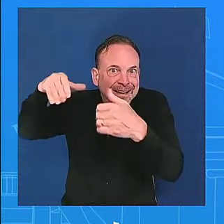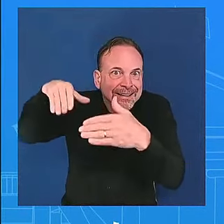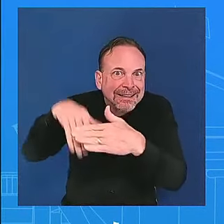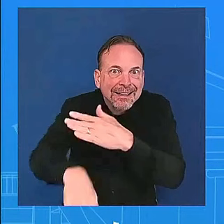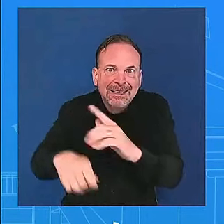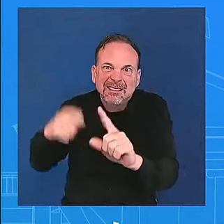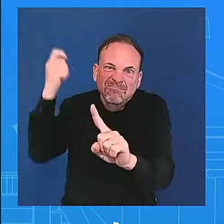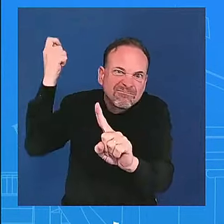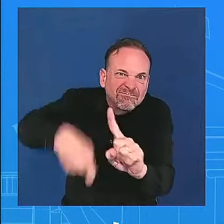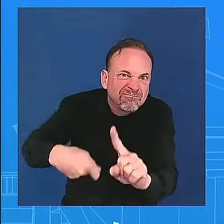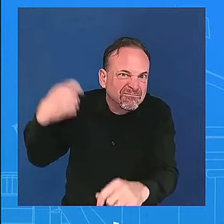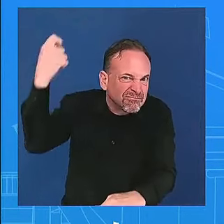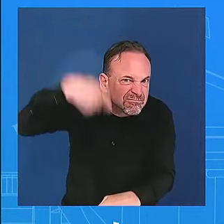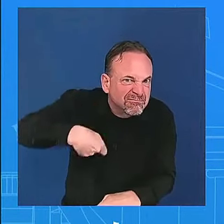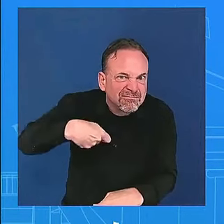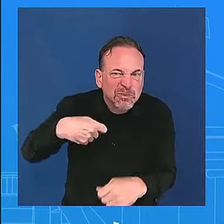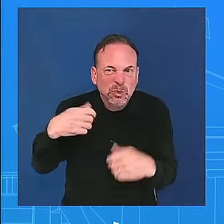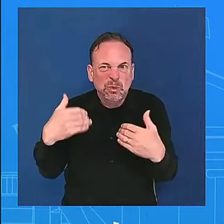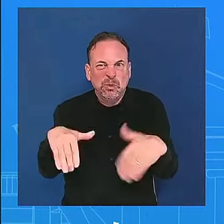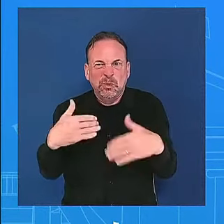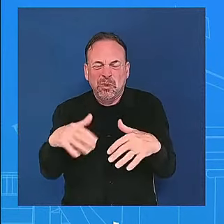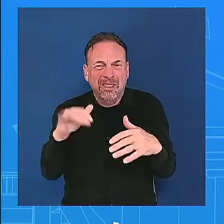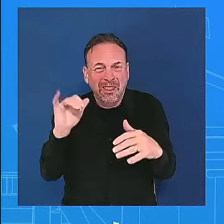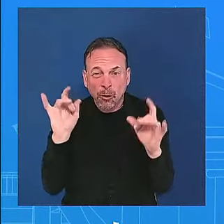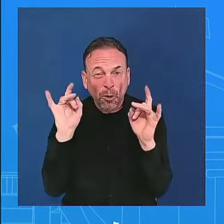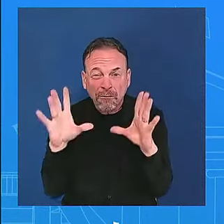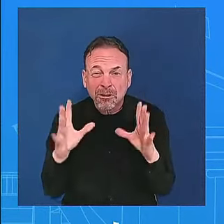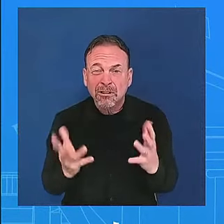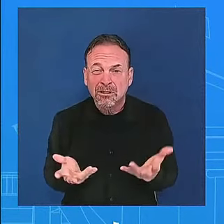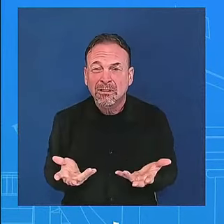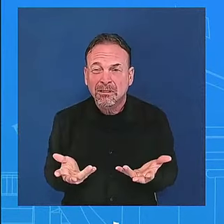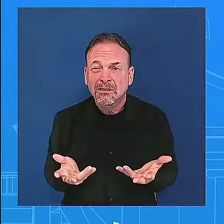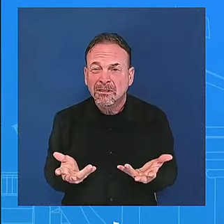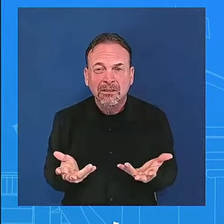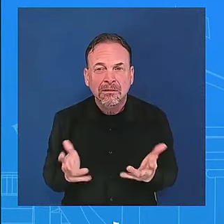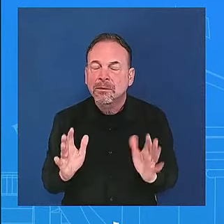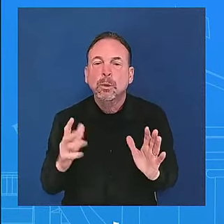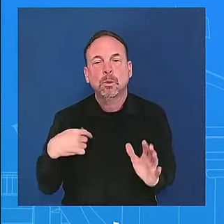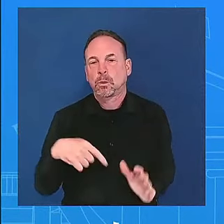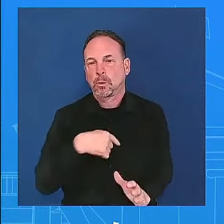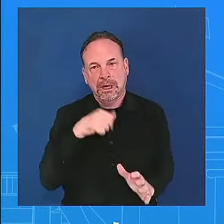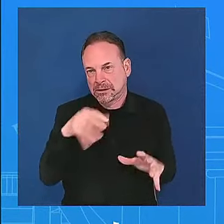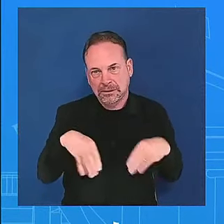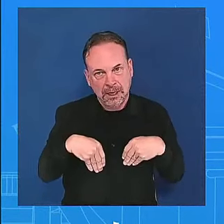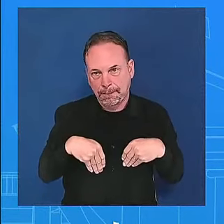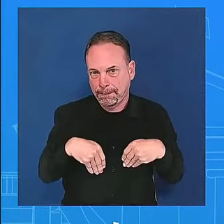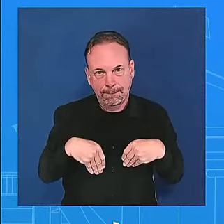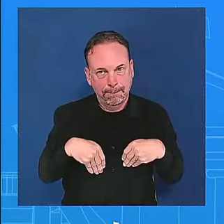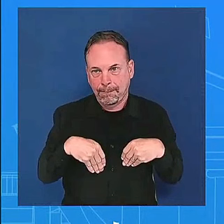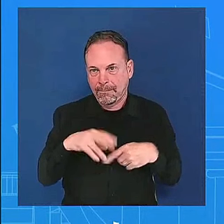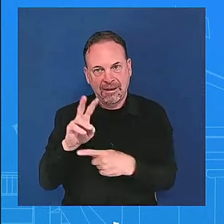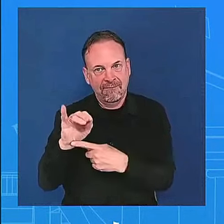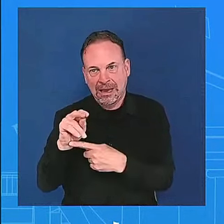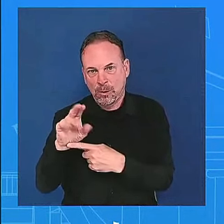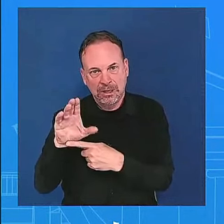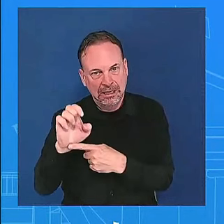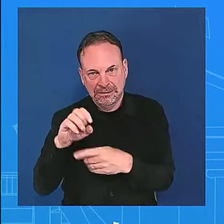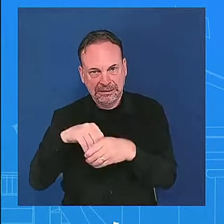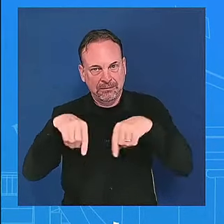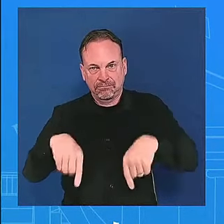happened how horrific that was and violence has no place no place in this country so if anything this is a president has been